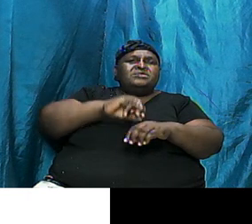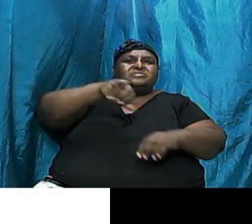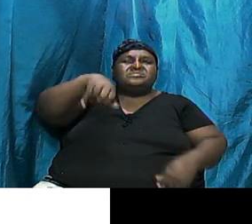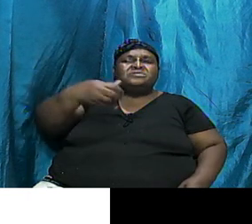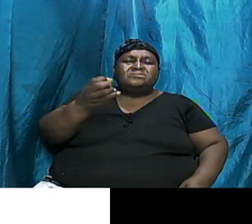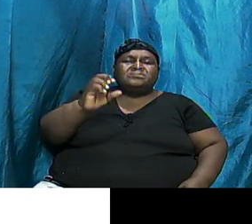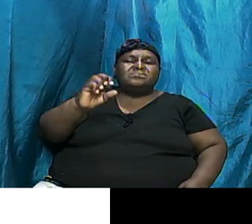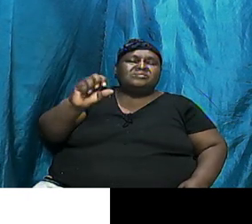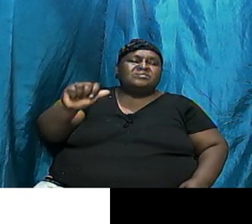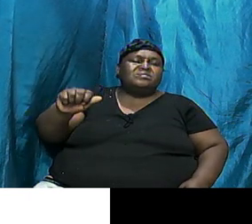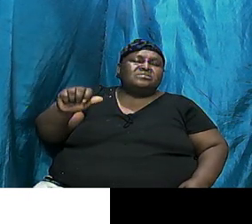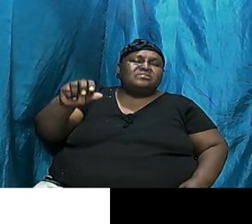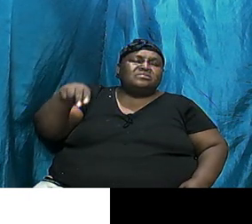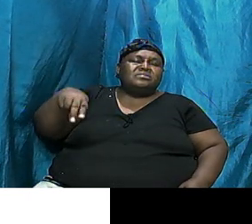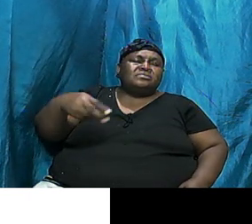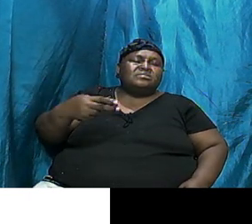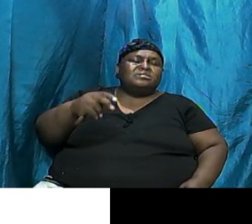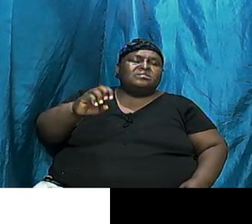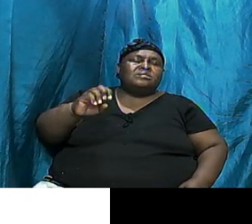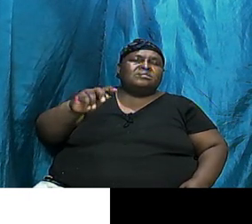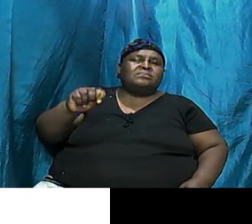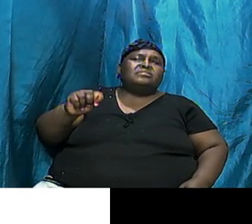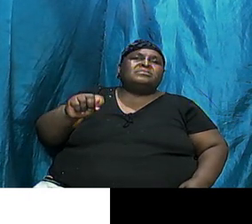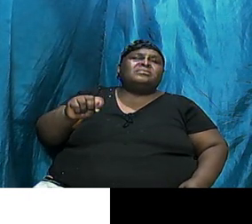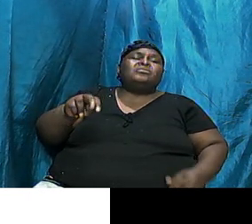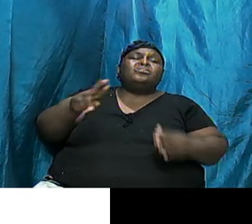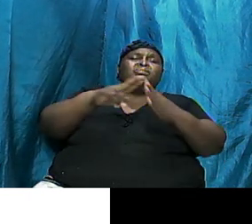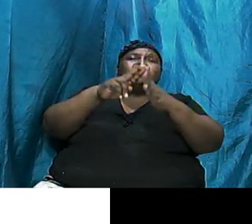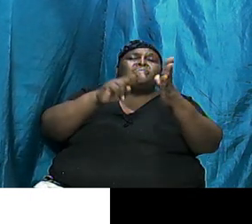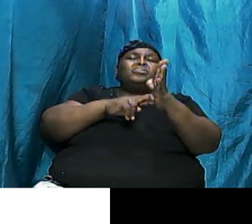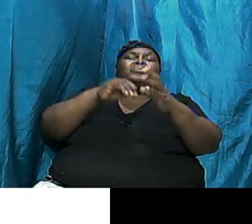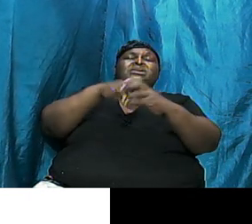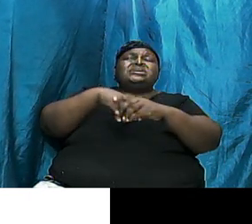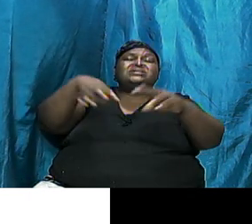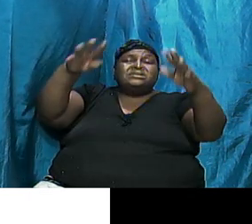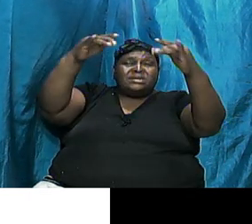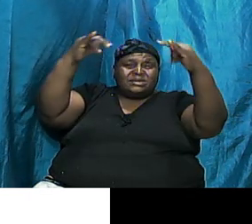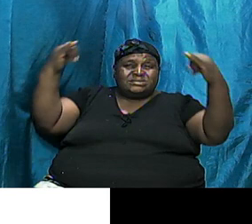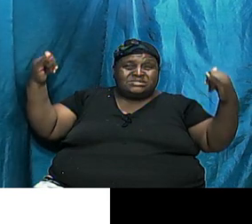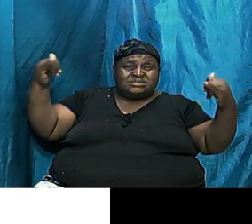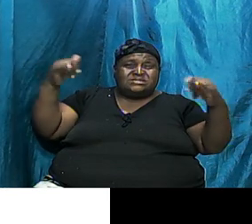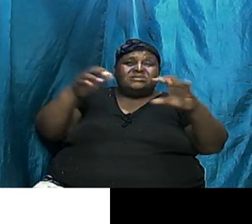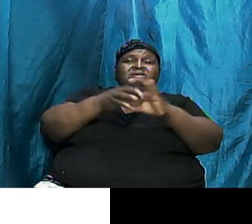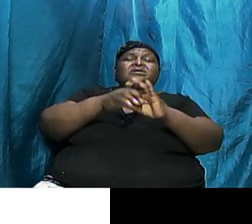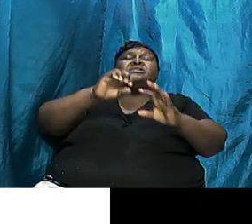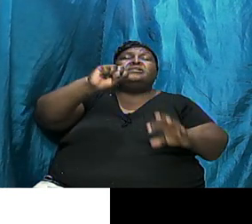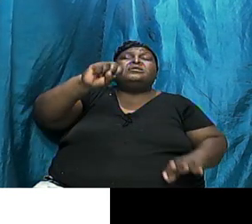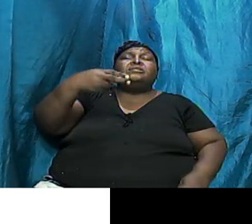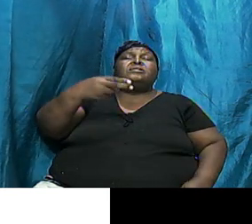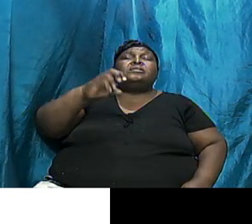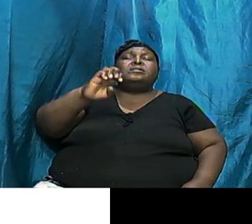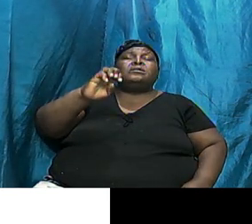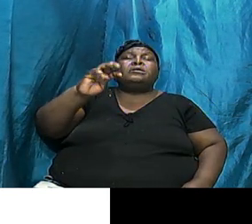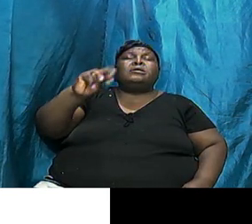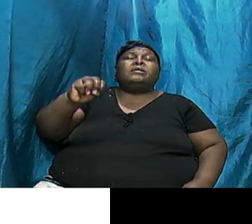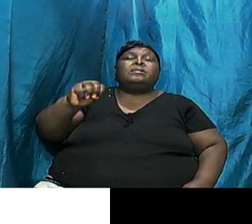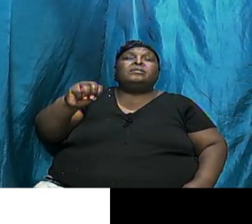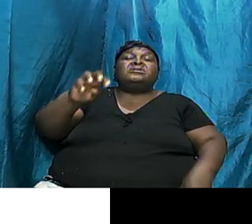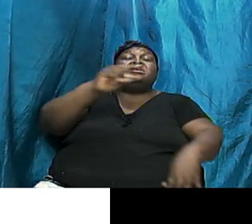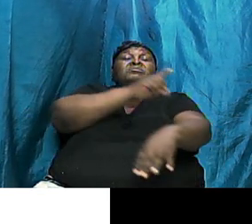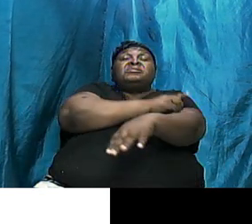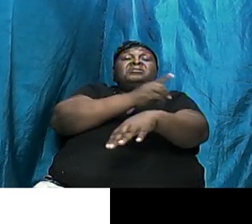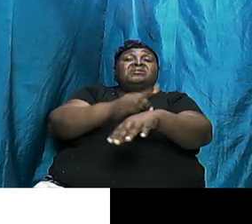Dwell In They Are Going To Rule In The Tense Of Shem In Other Words They Are Going Dominate Them